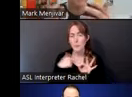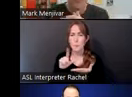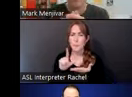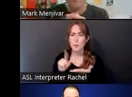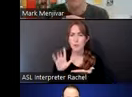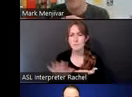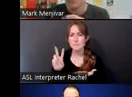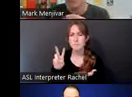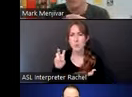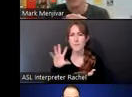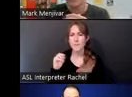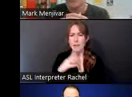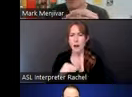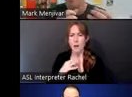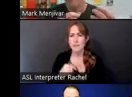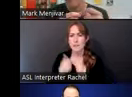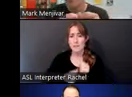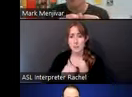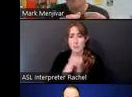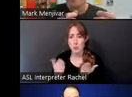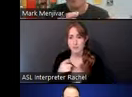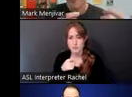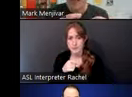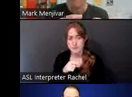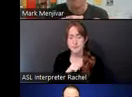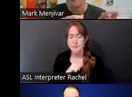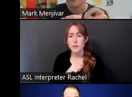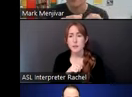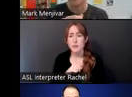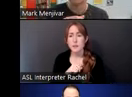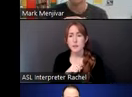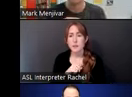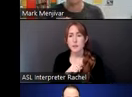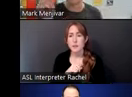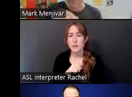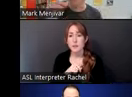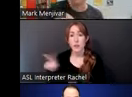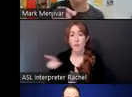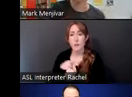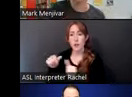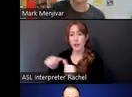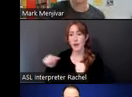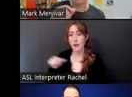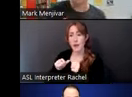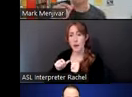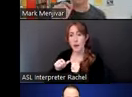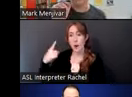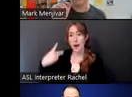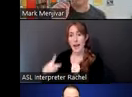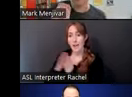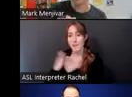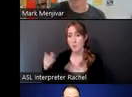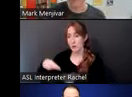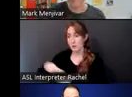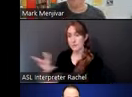copies of each one of the books. But the first place that half of the books got distributed was back into the community in which the